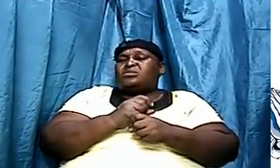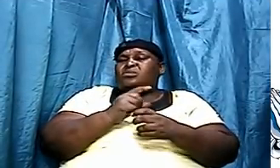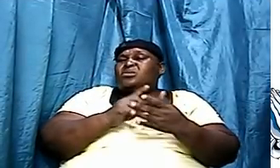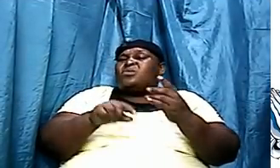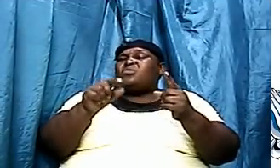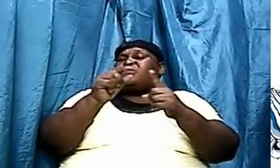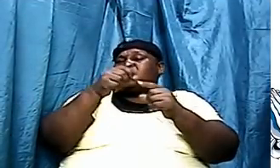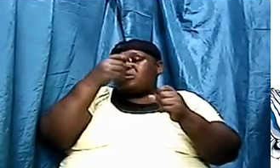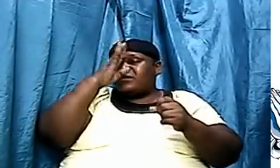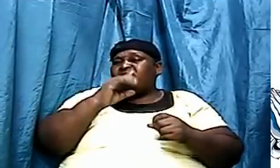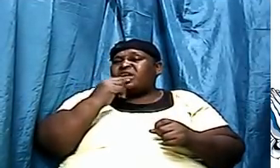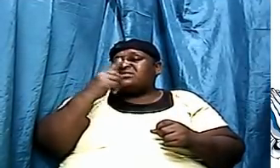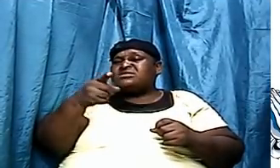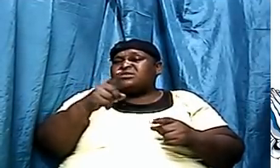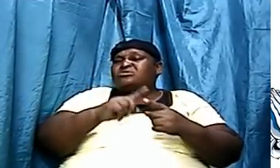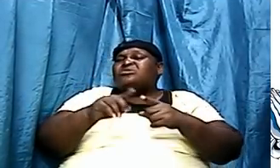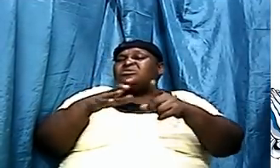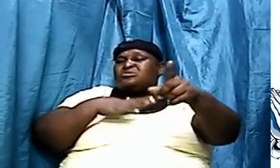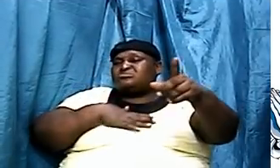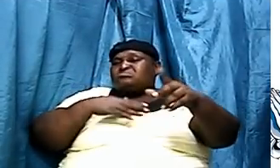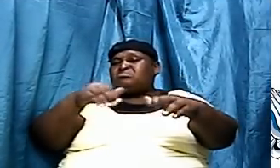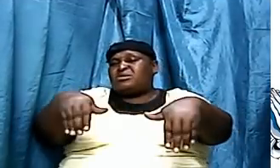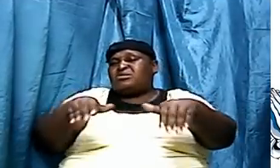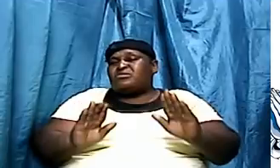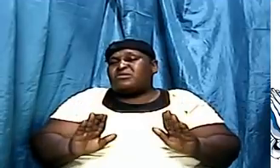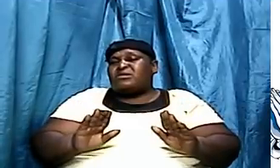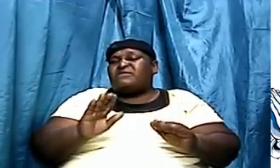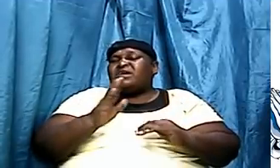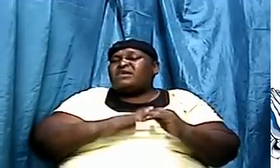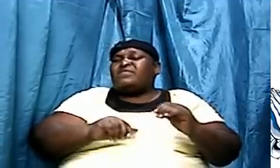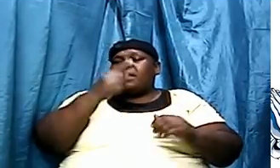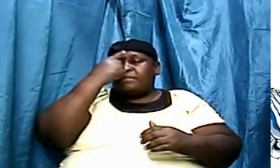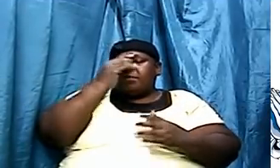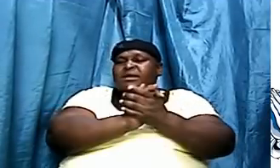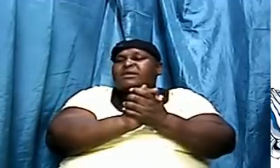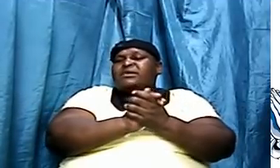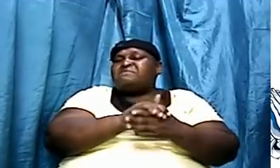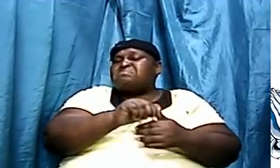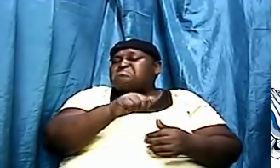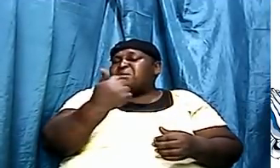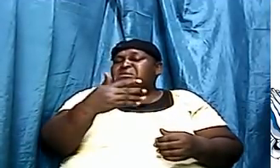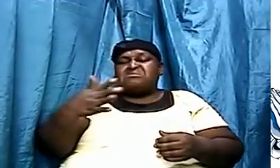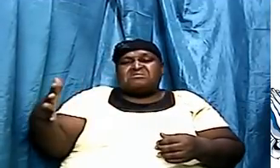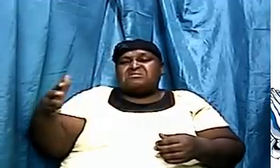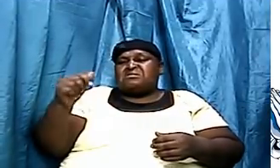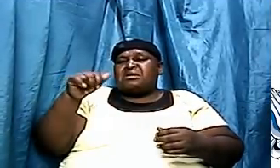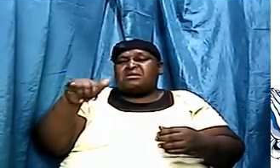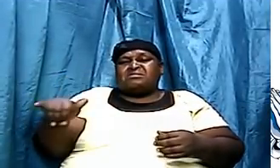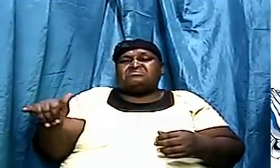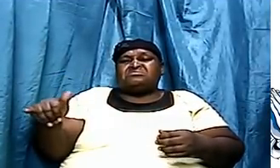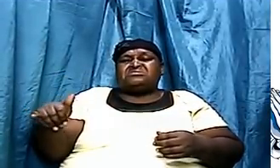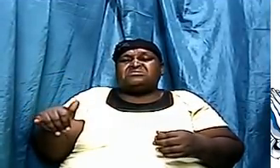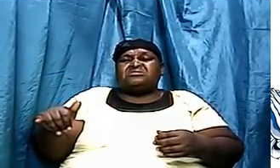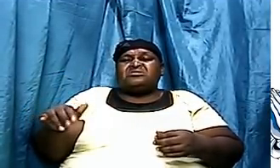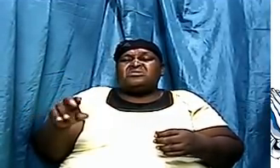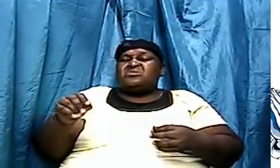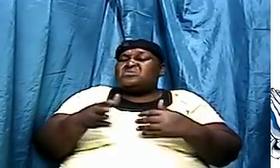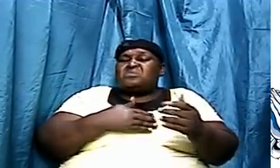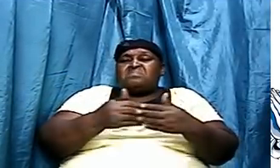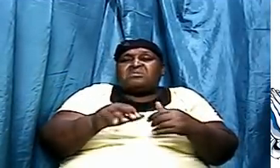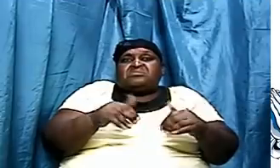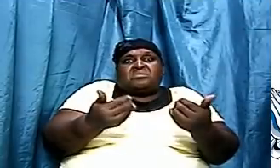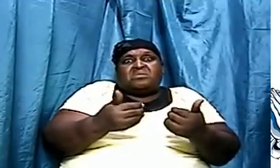than to believe anything else. No matter how it looks. No matter how everybody